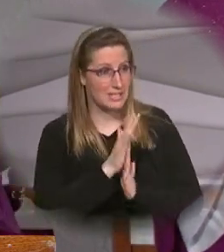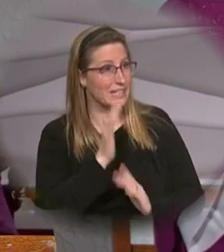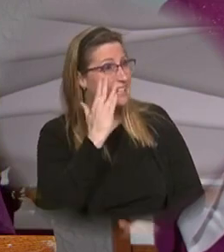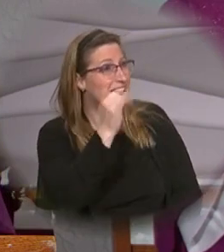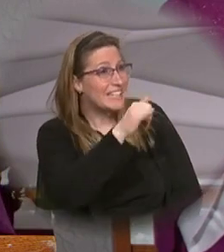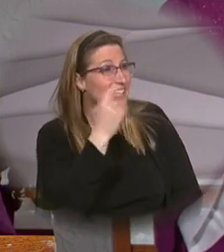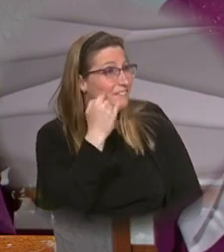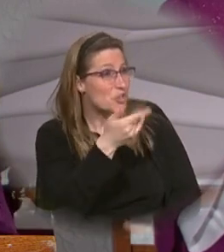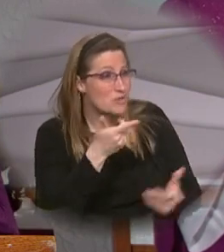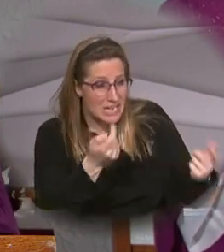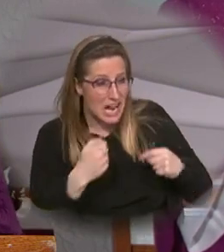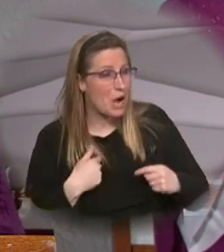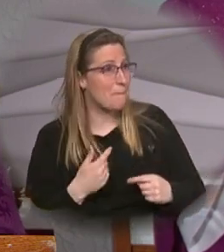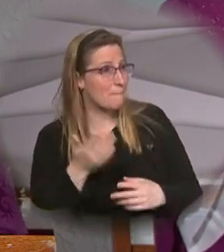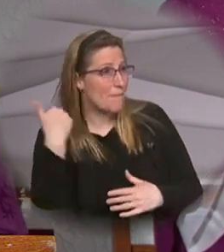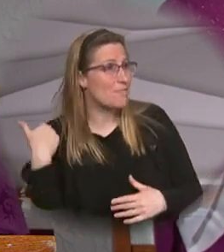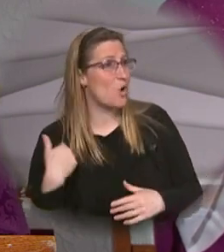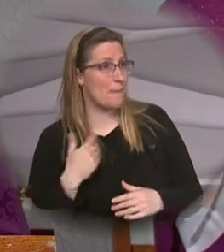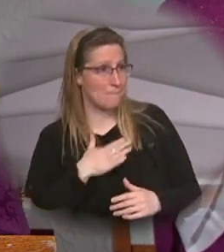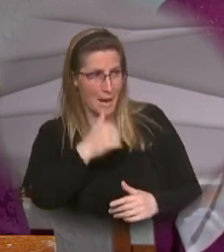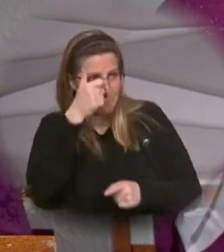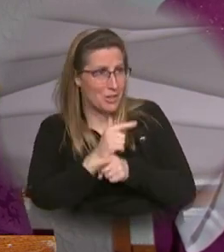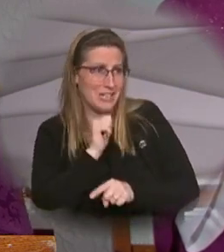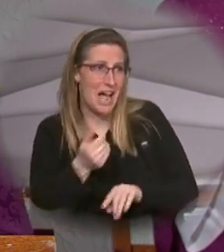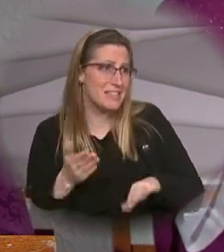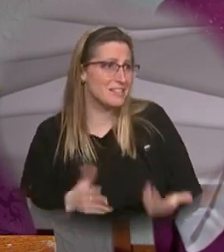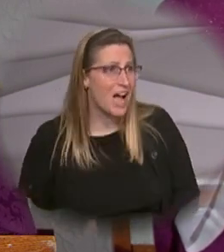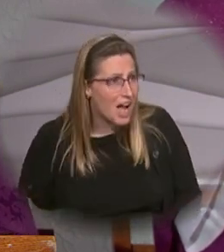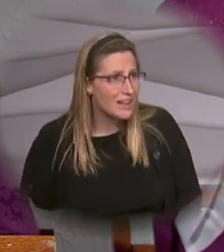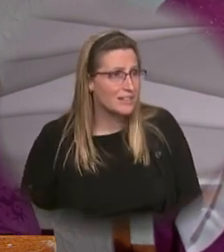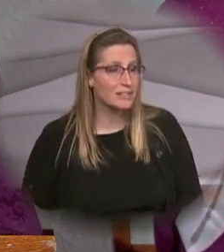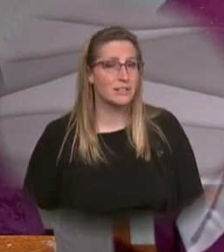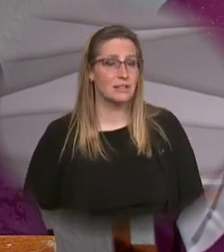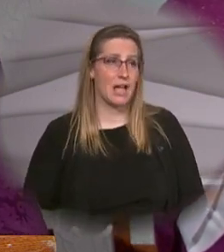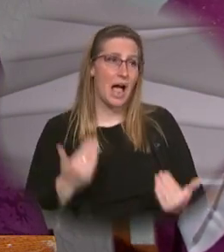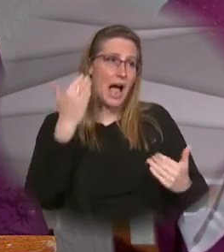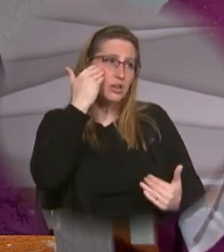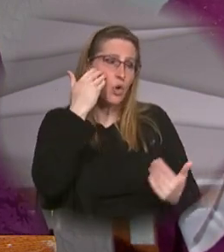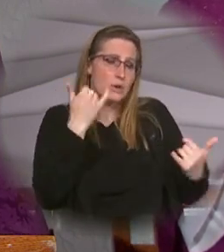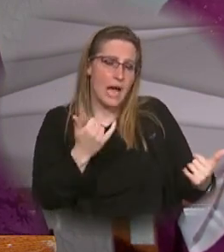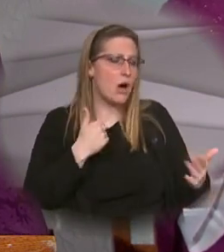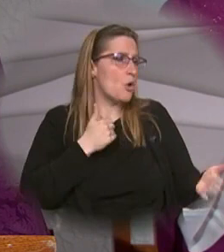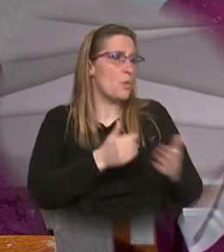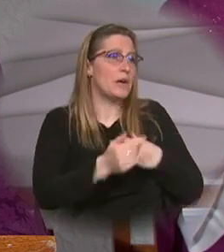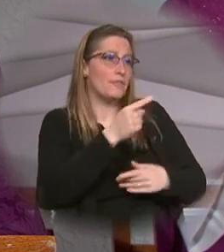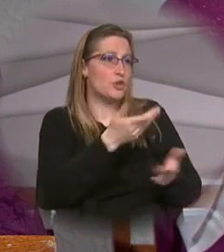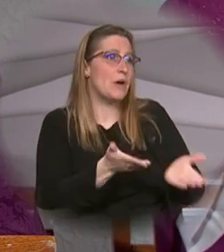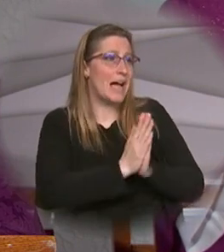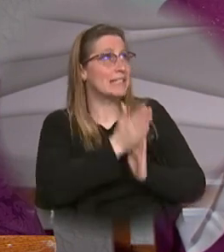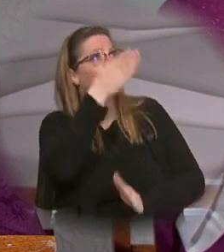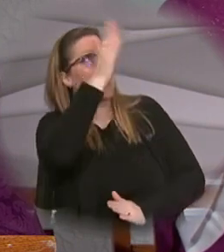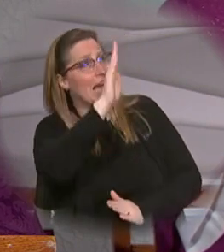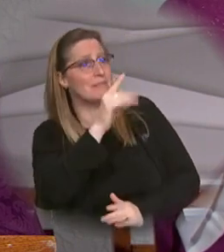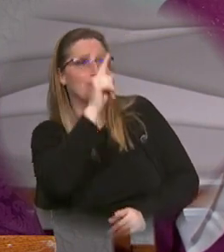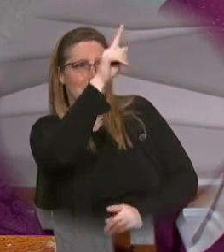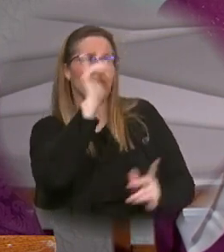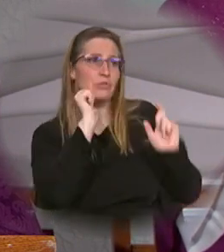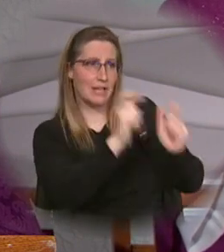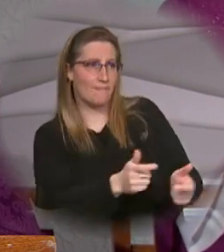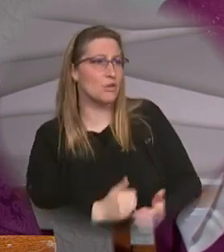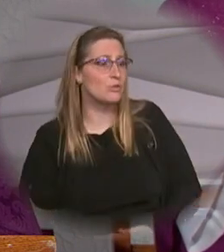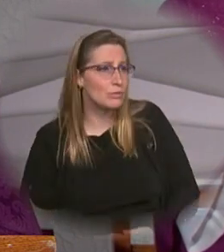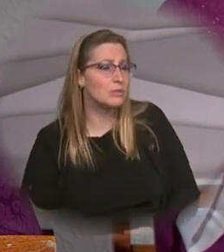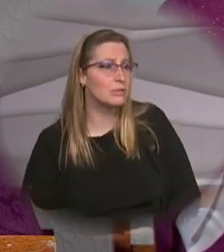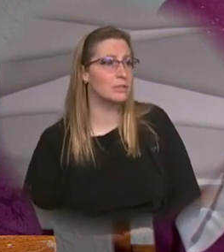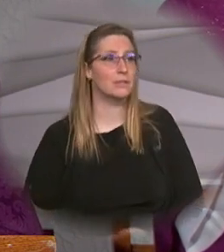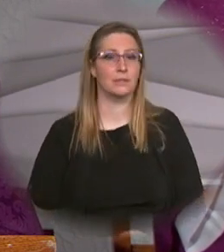if you had been here my brother would not have died but even now I know that whatever you ask of God God will give you